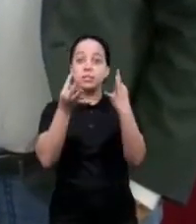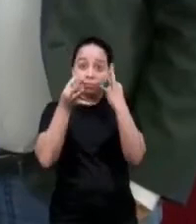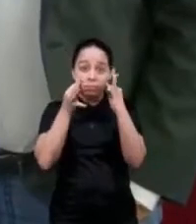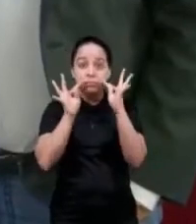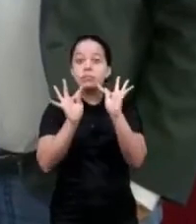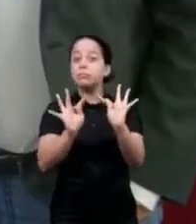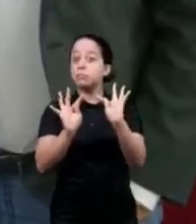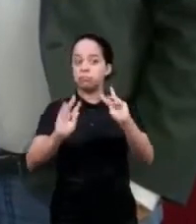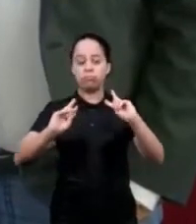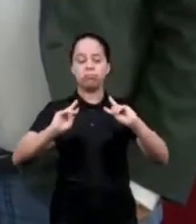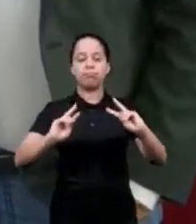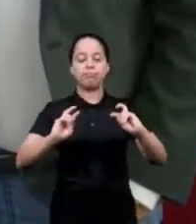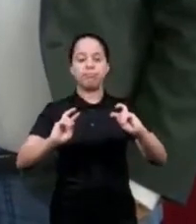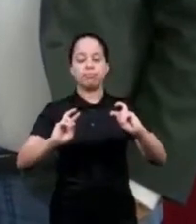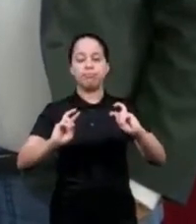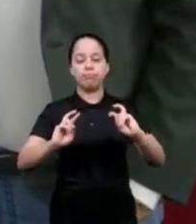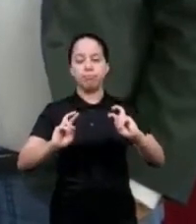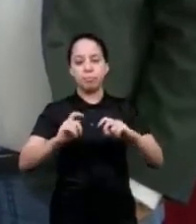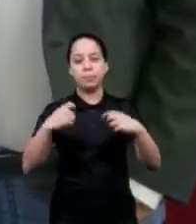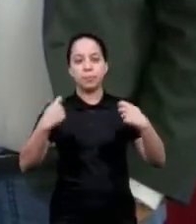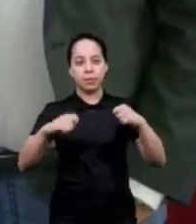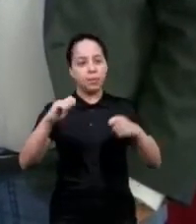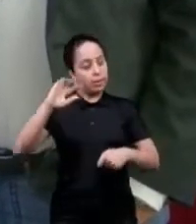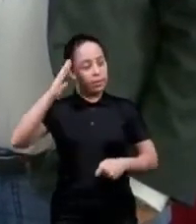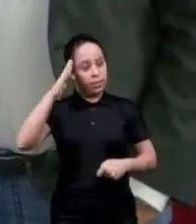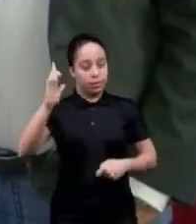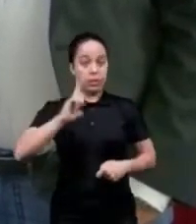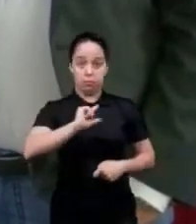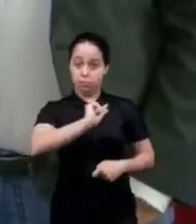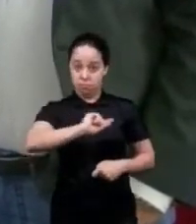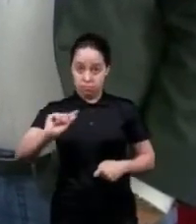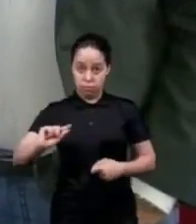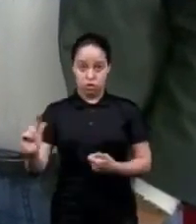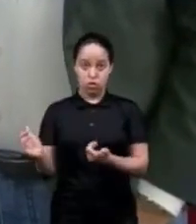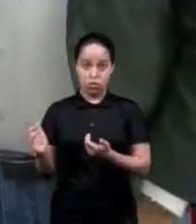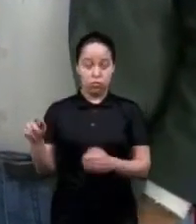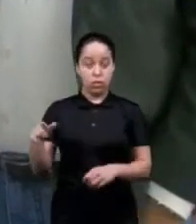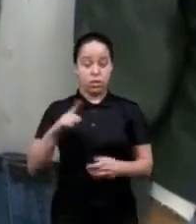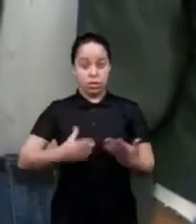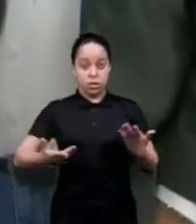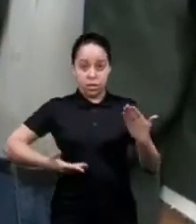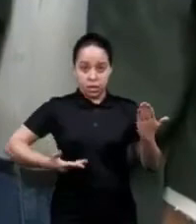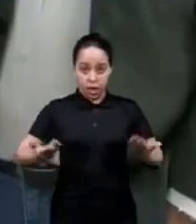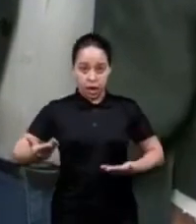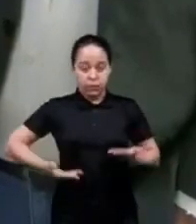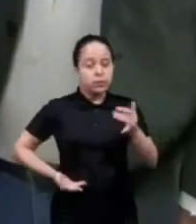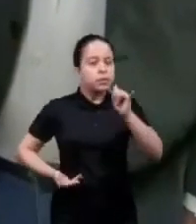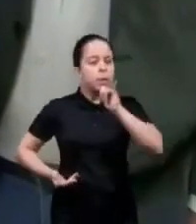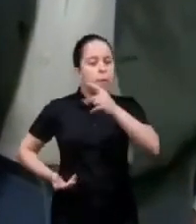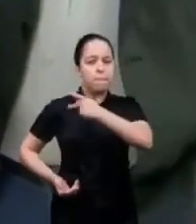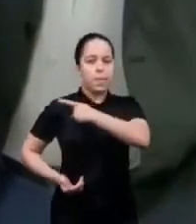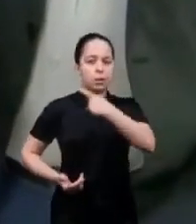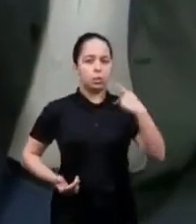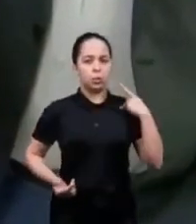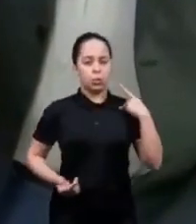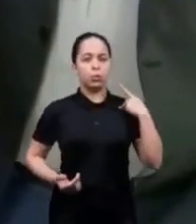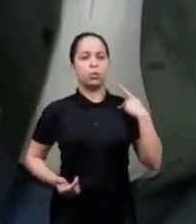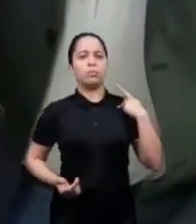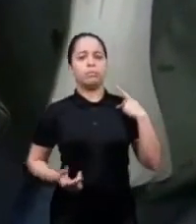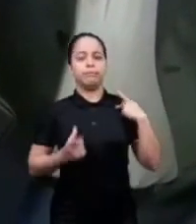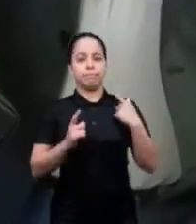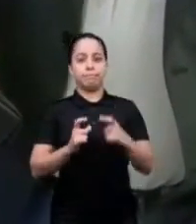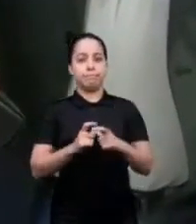we cannot understand and some brothers that are pastors in the great